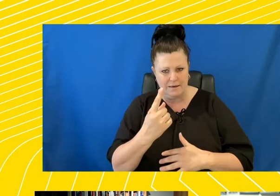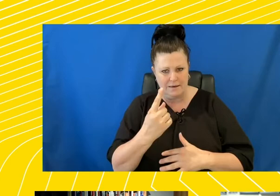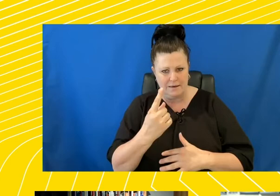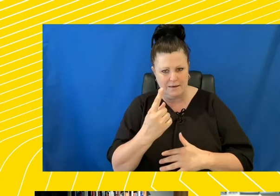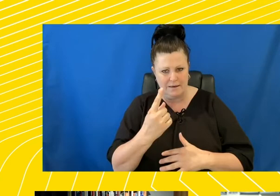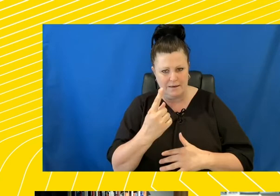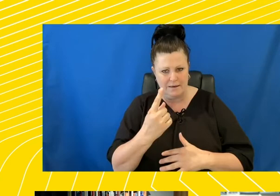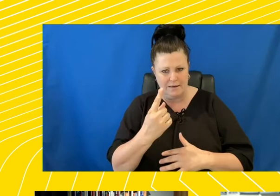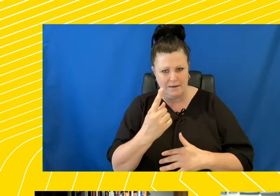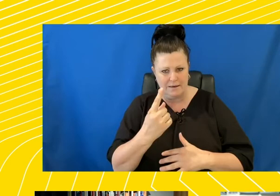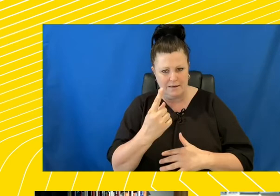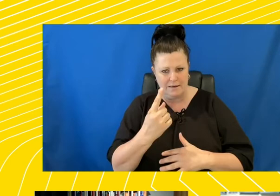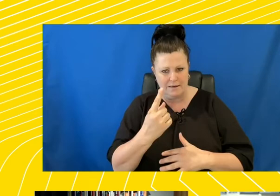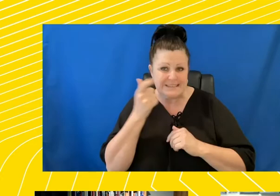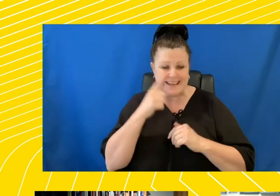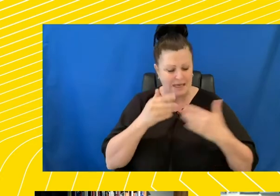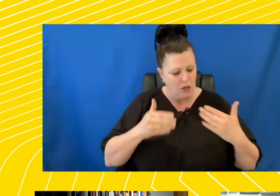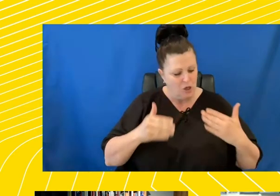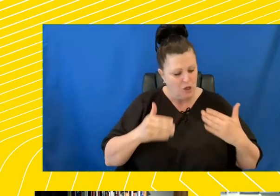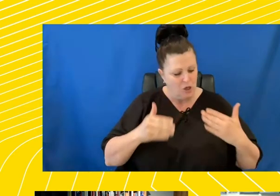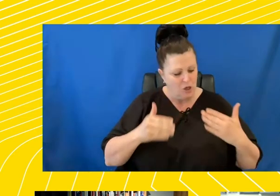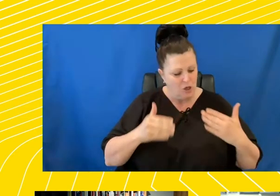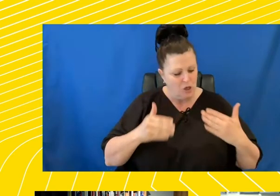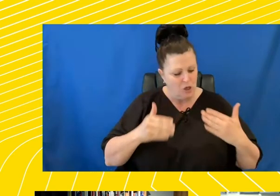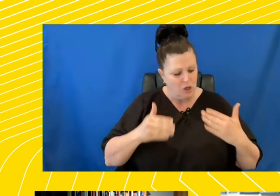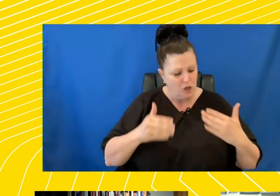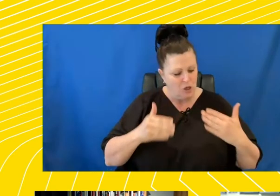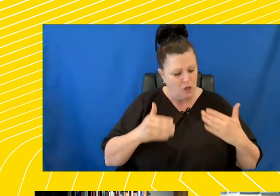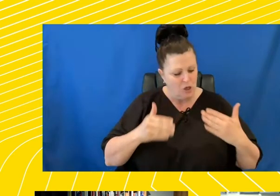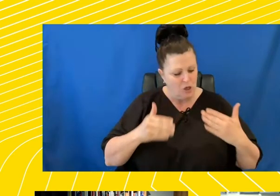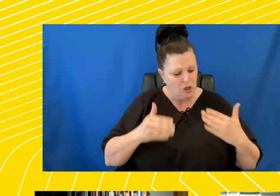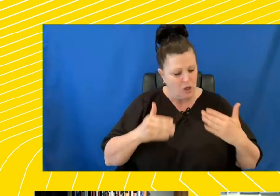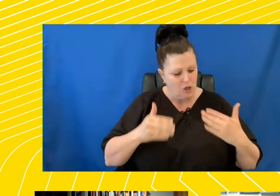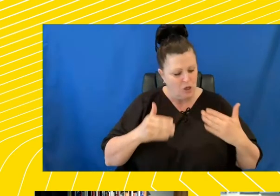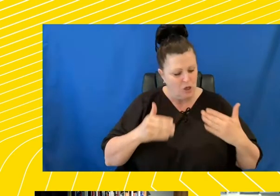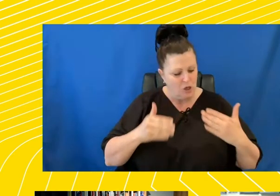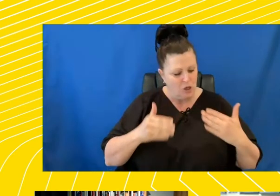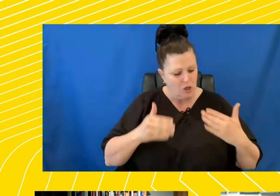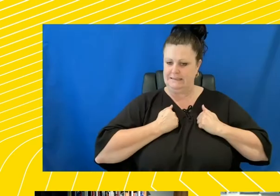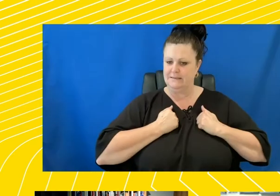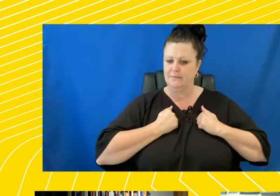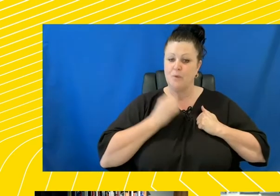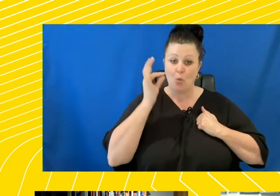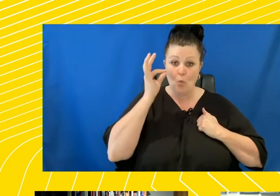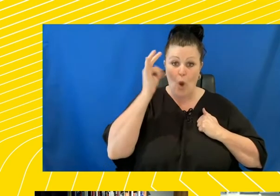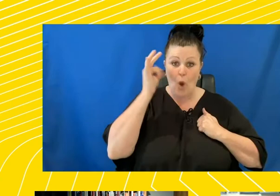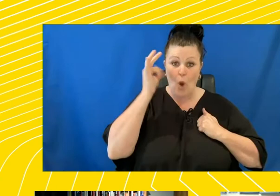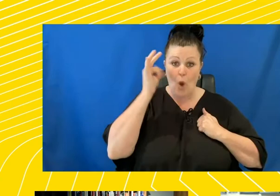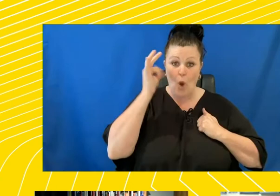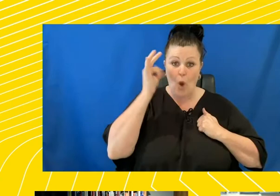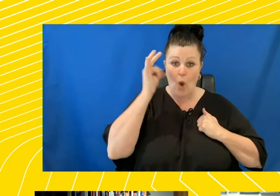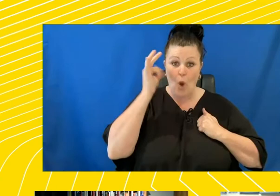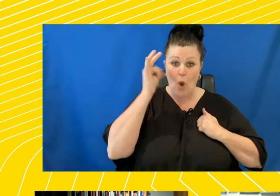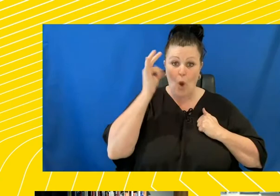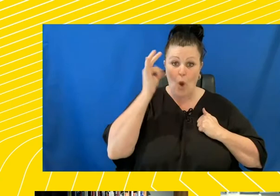and the reproduction of an able-bodied fit nation and a white middle class nation eventually.